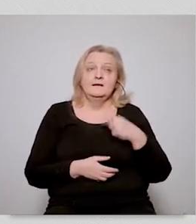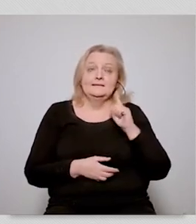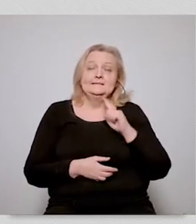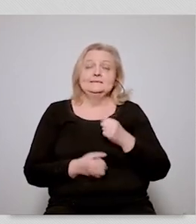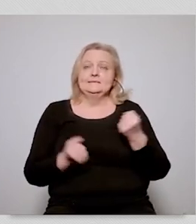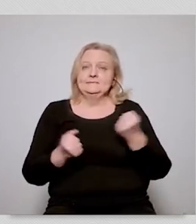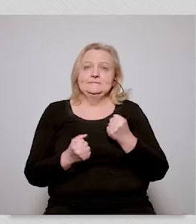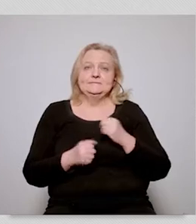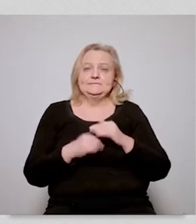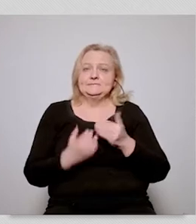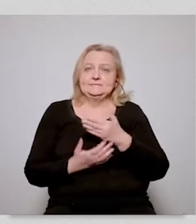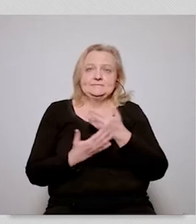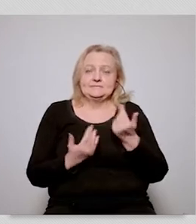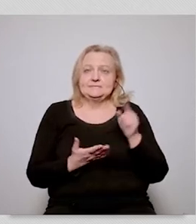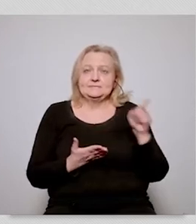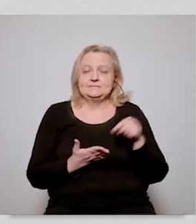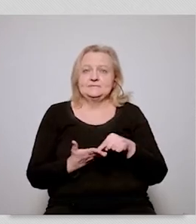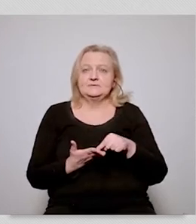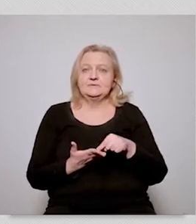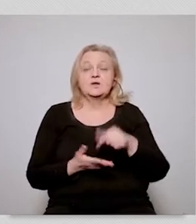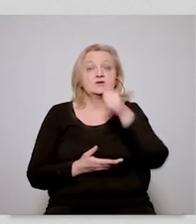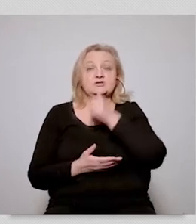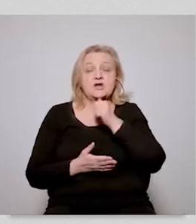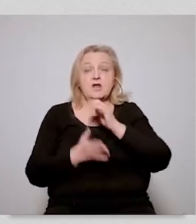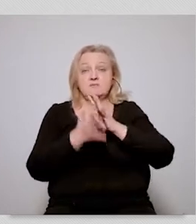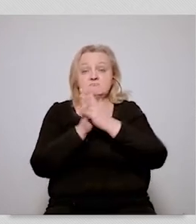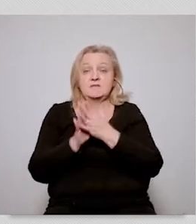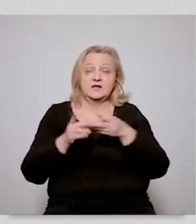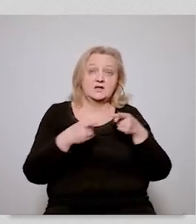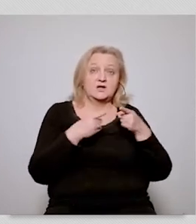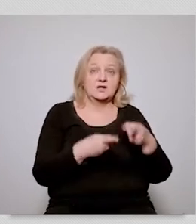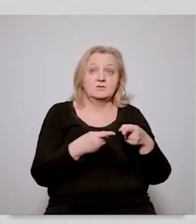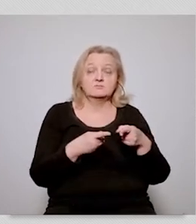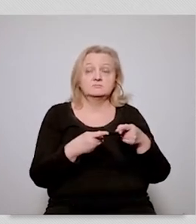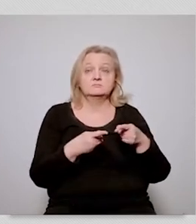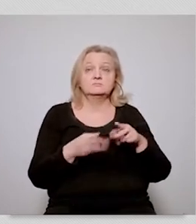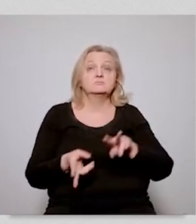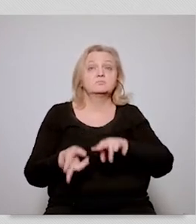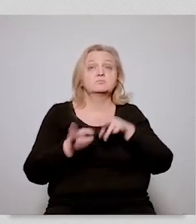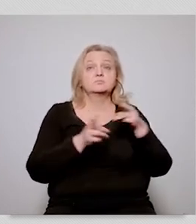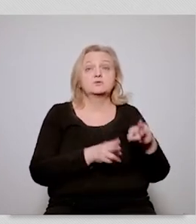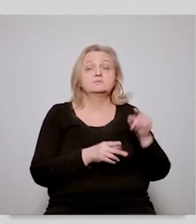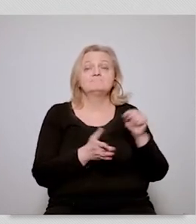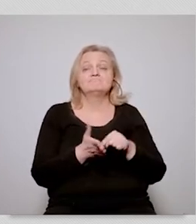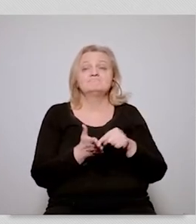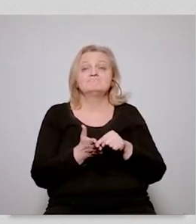greatest misfortune question would be if the green transition discourse would